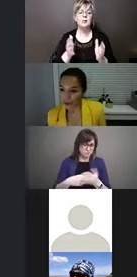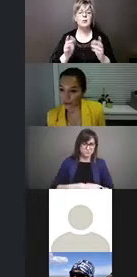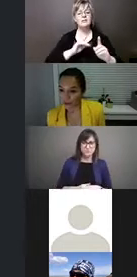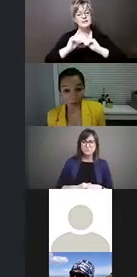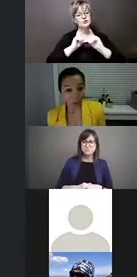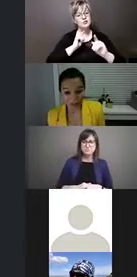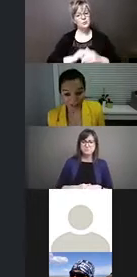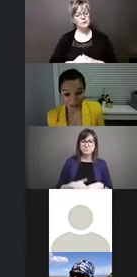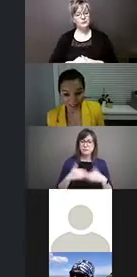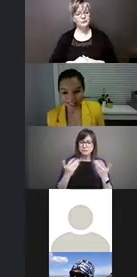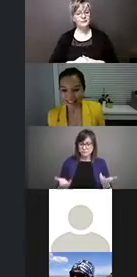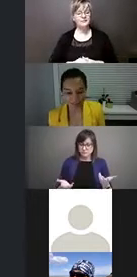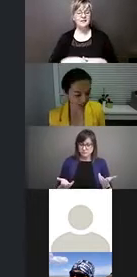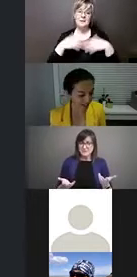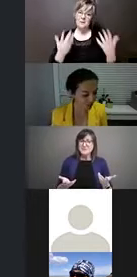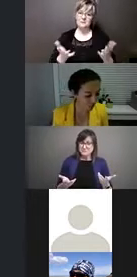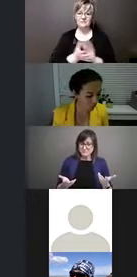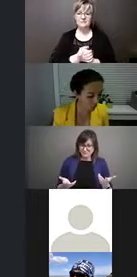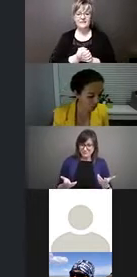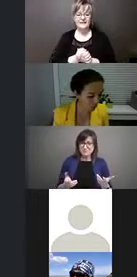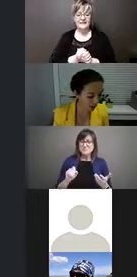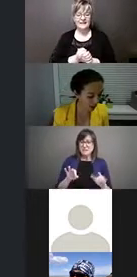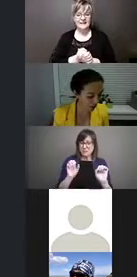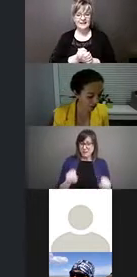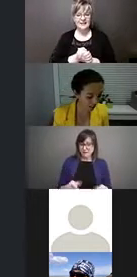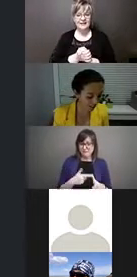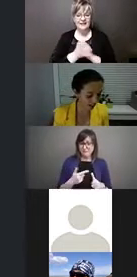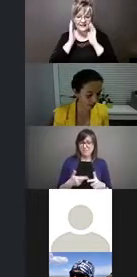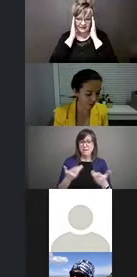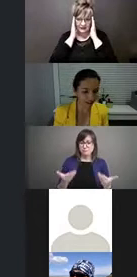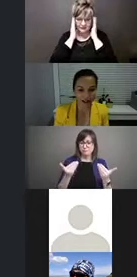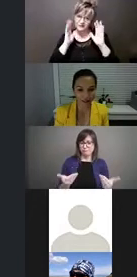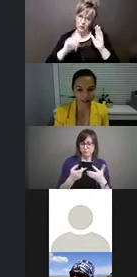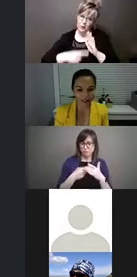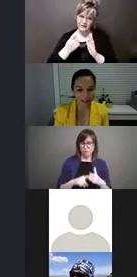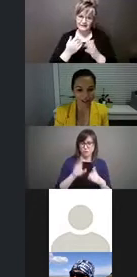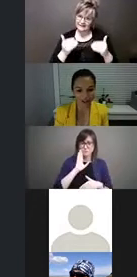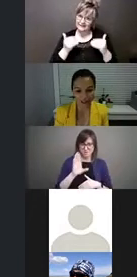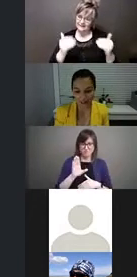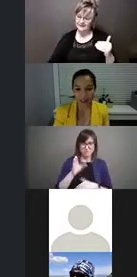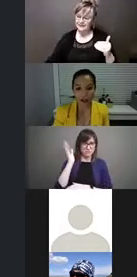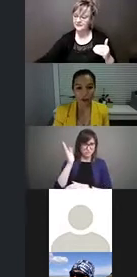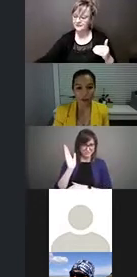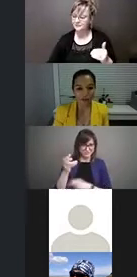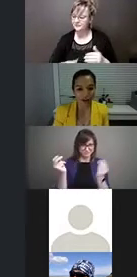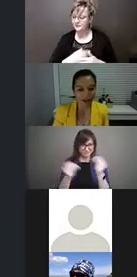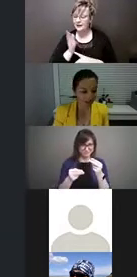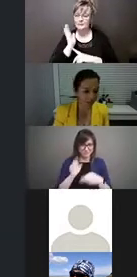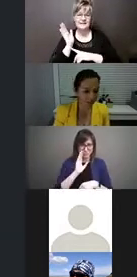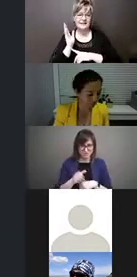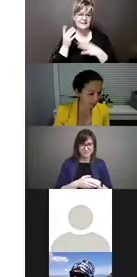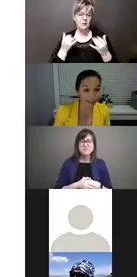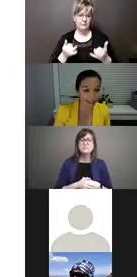So with that in mind, if you can, so we will start our presentations today with